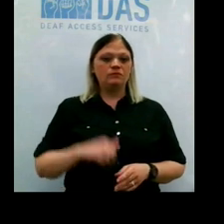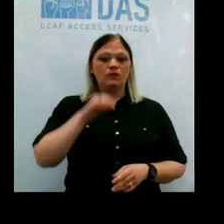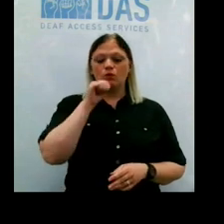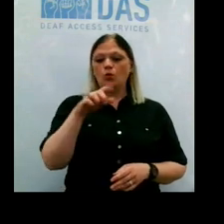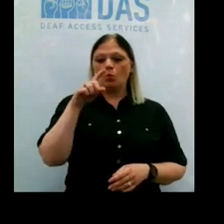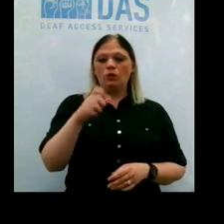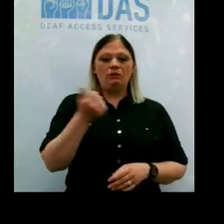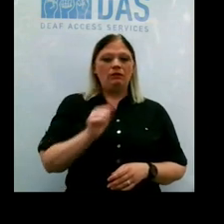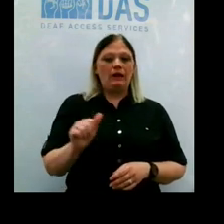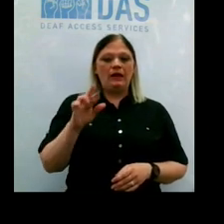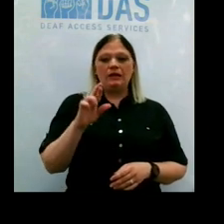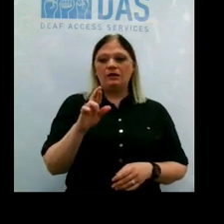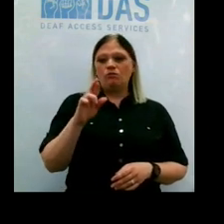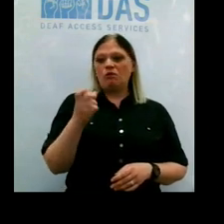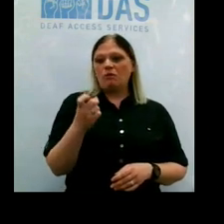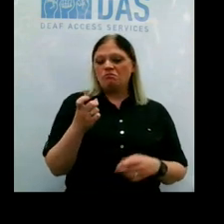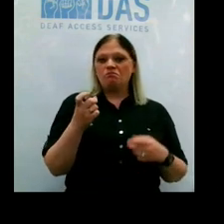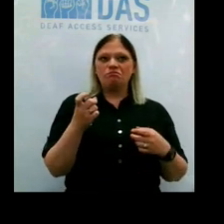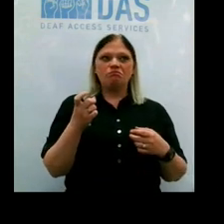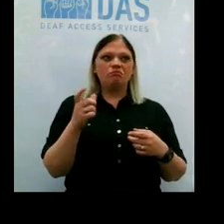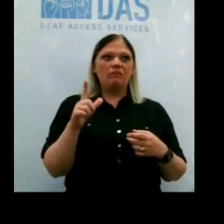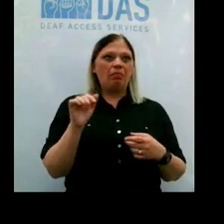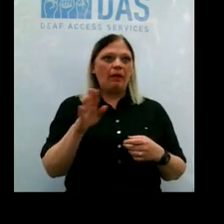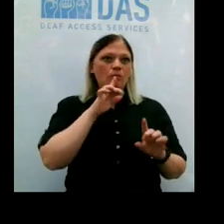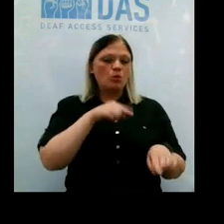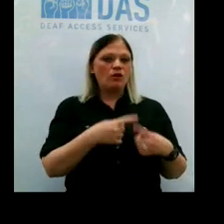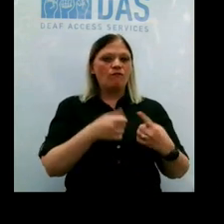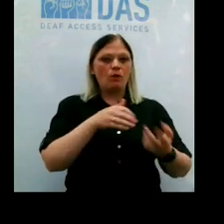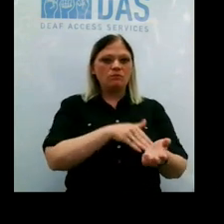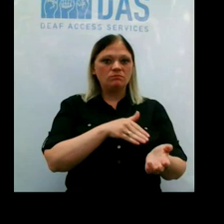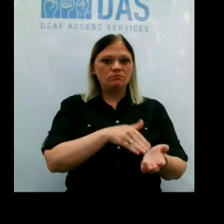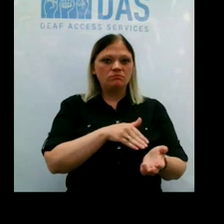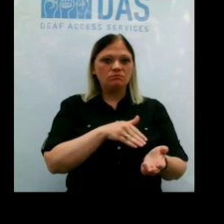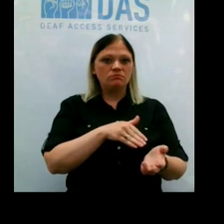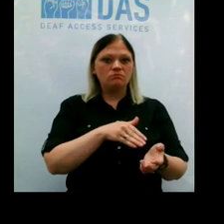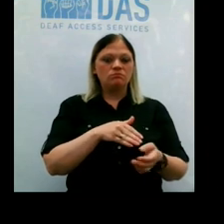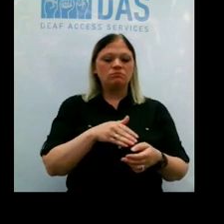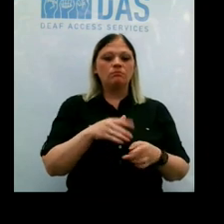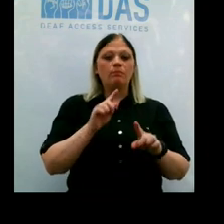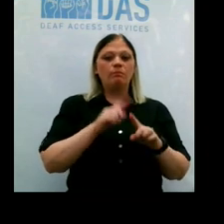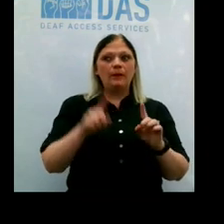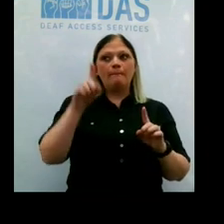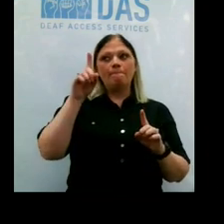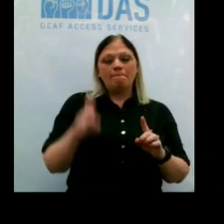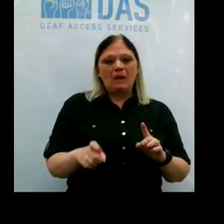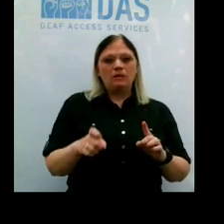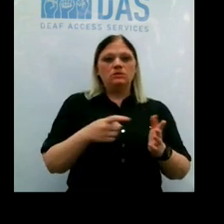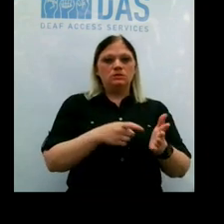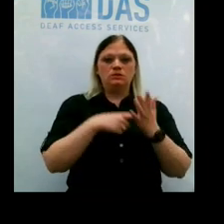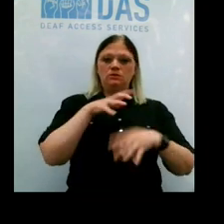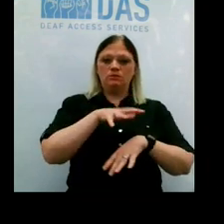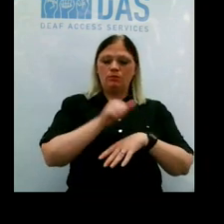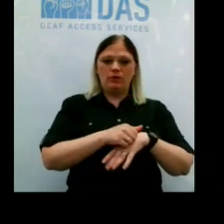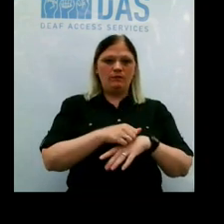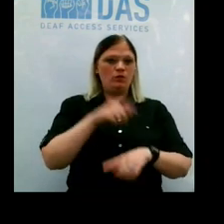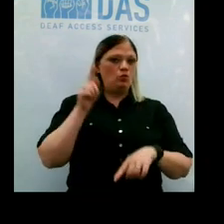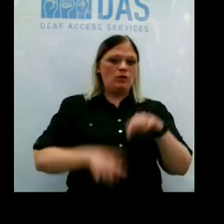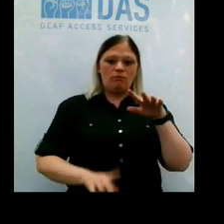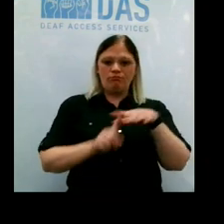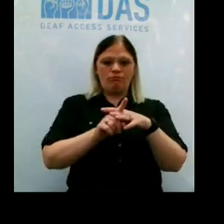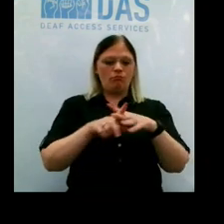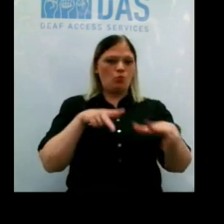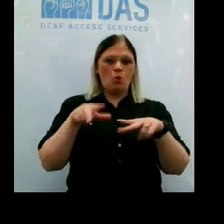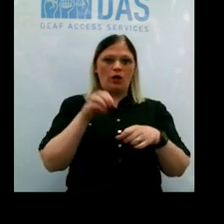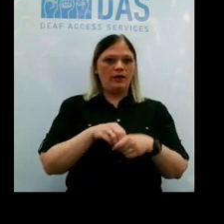order or requisition from a primary care provider. And remember, this is by appointment only. We are not accepting walk-ins.